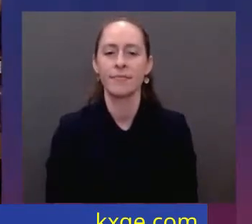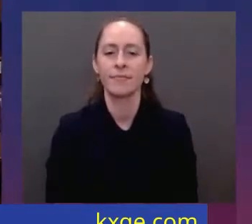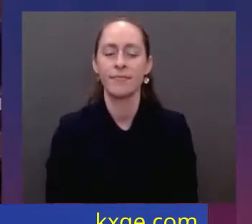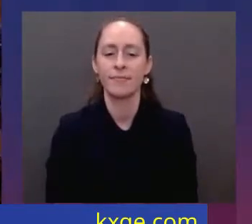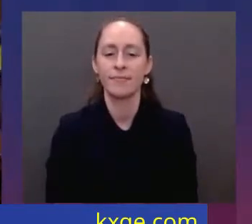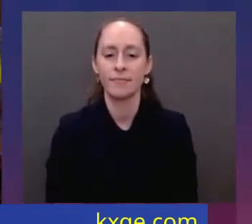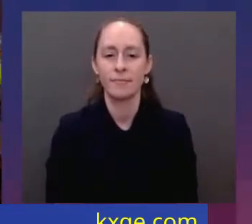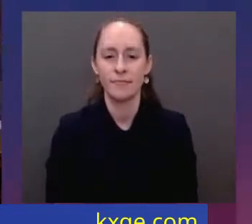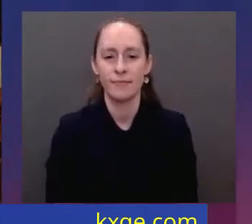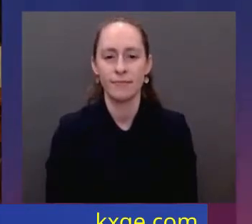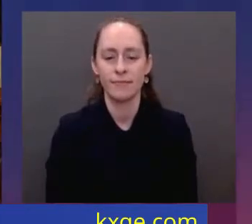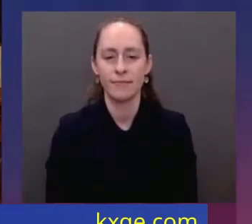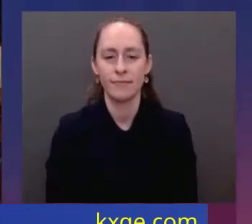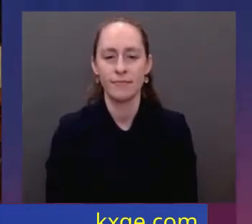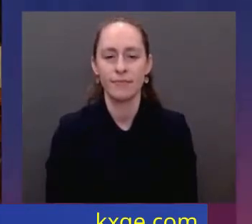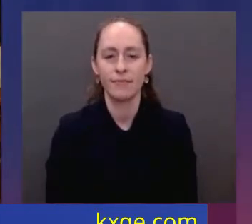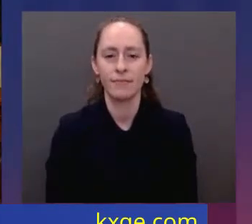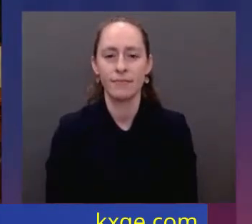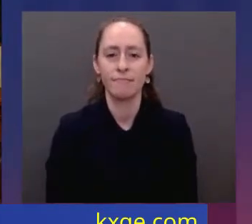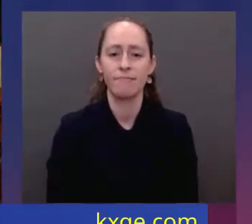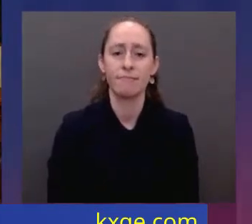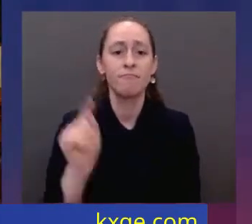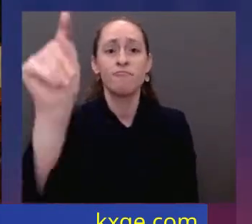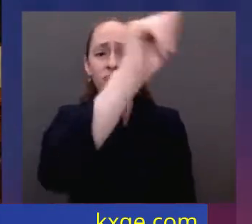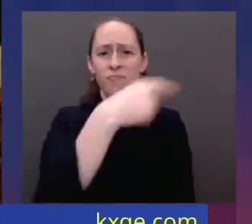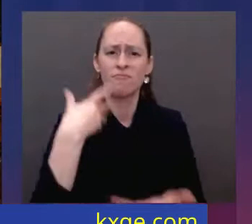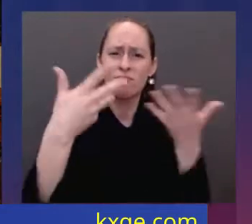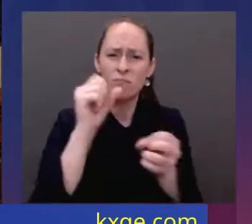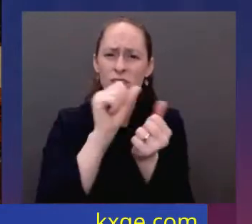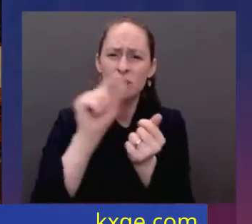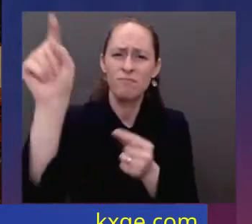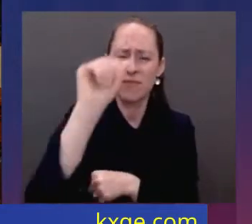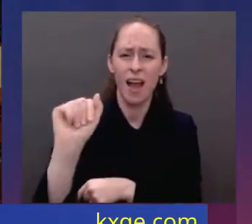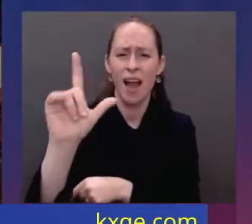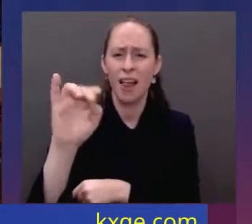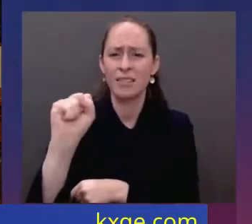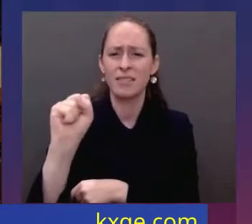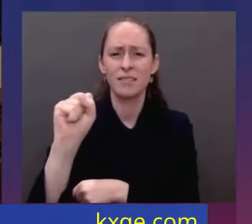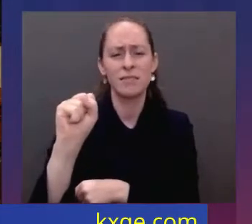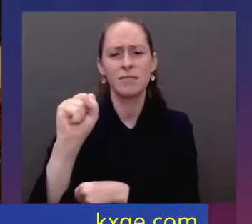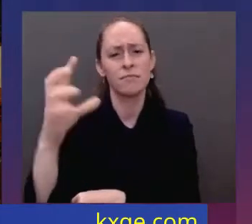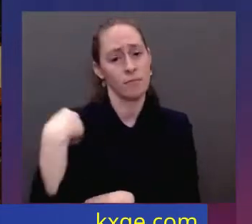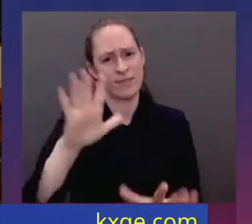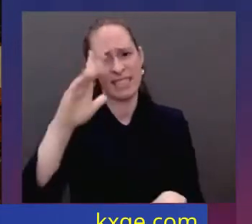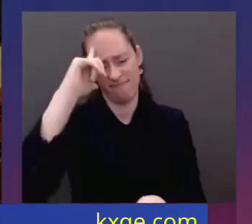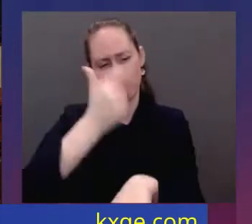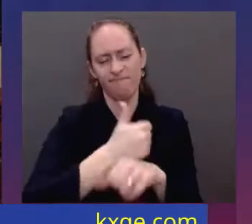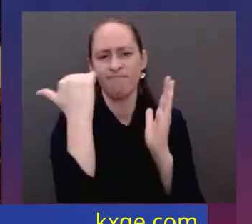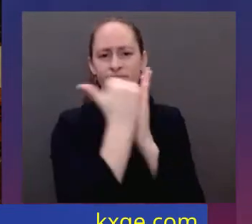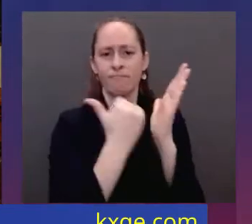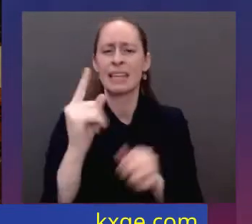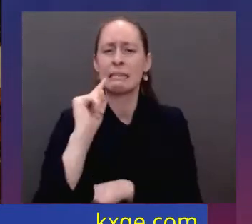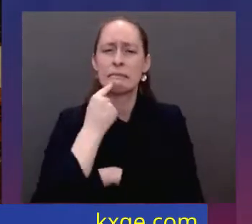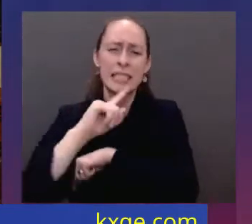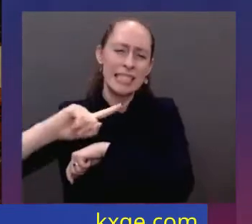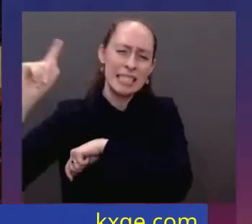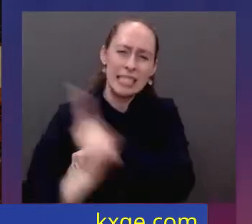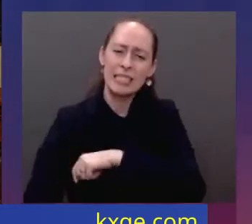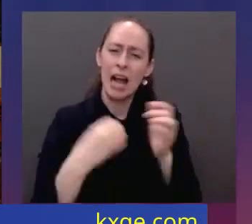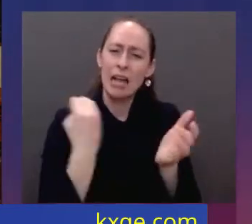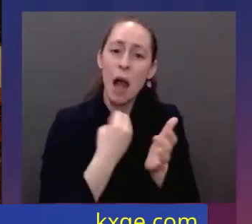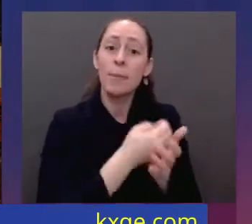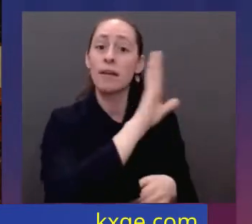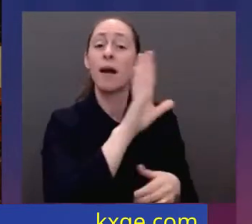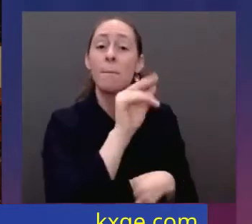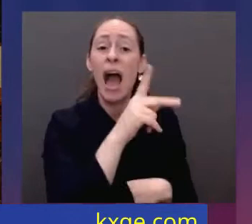Together, along with our allies, we are right now enforcing powerful economic sanctions. We're cutting off Russia's largest banks in the international financial system, preventing Russia's central bank from